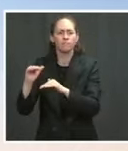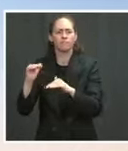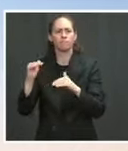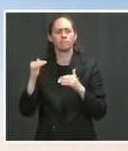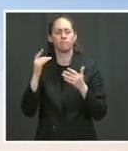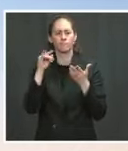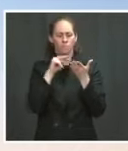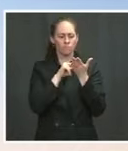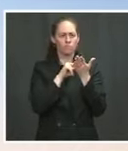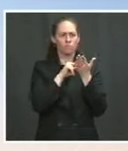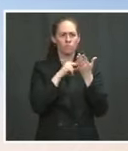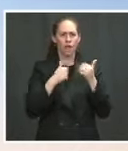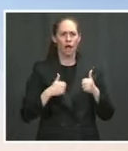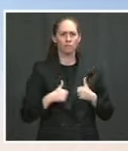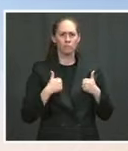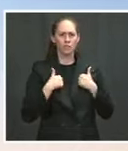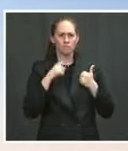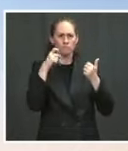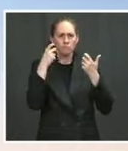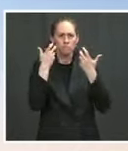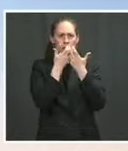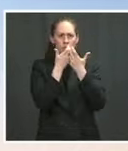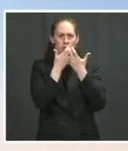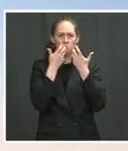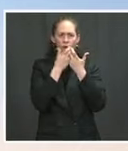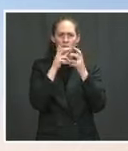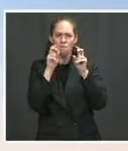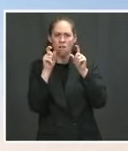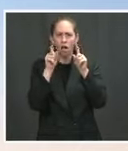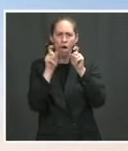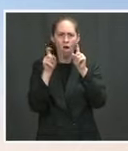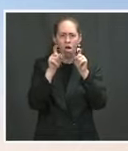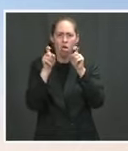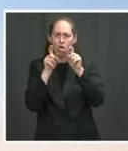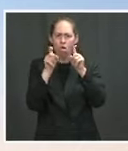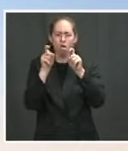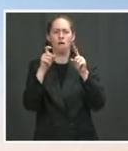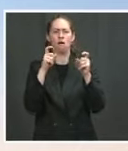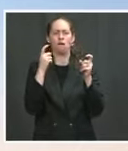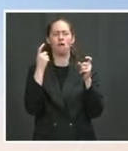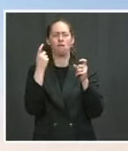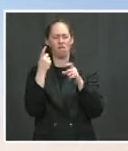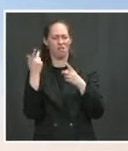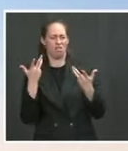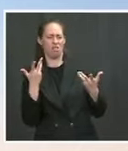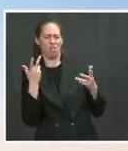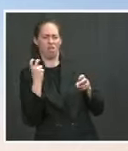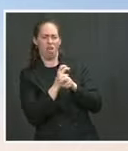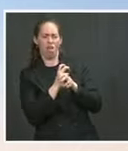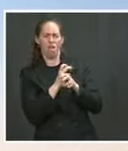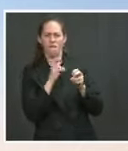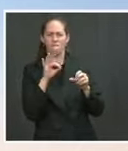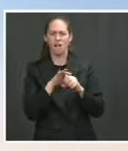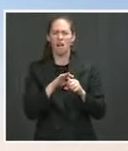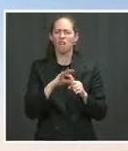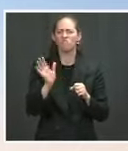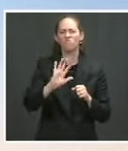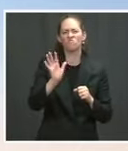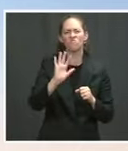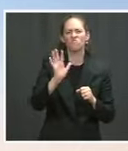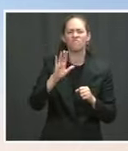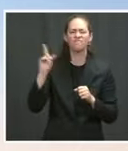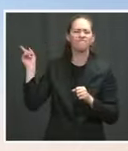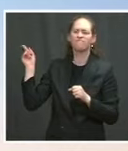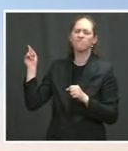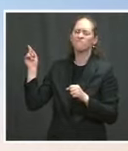with that address on a photo ID. You know, these are making it harder to vote, not easier. And that's a fundamental view for the President. There's obviously